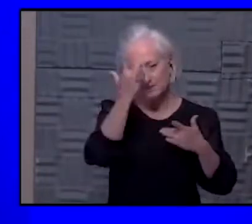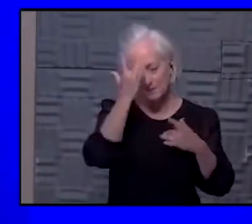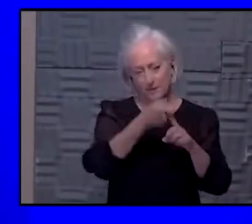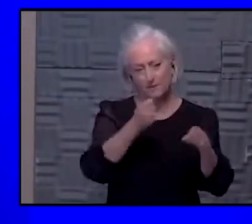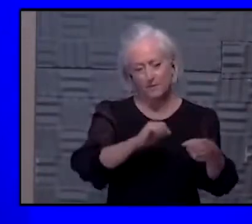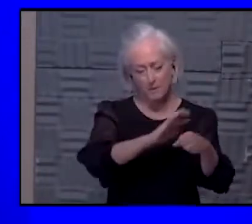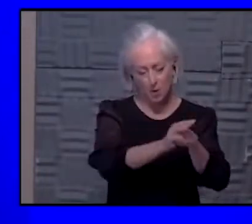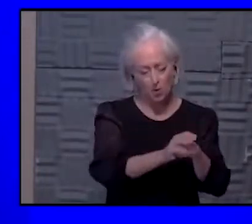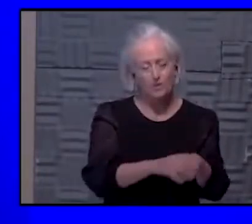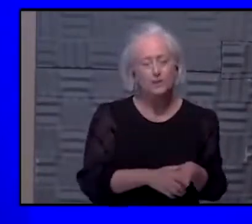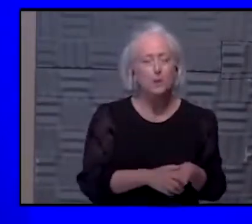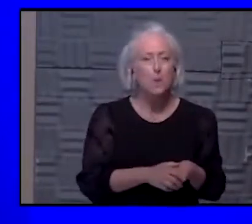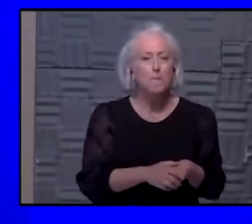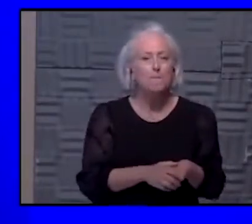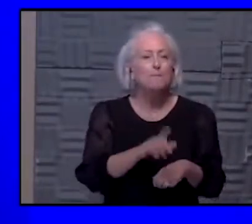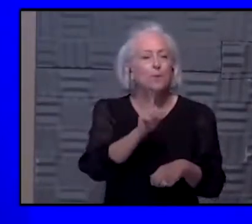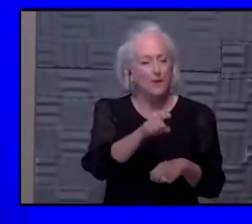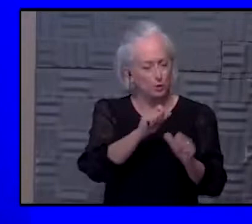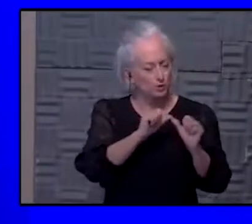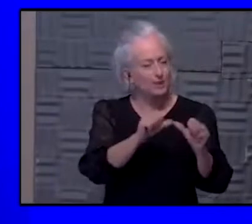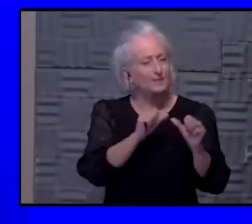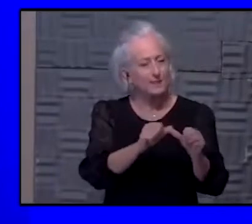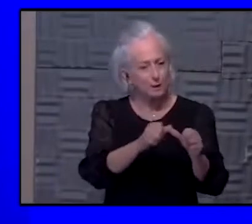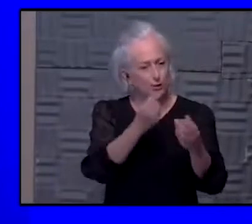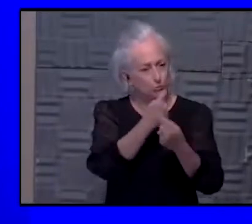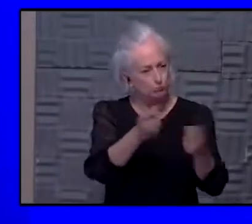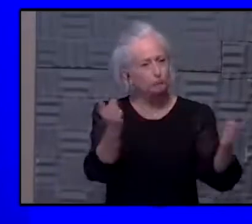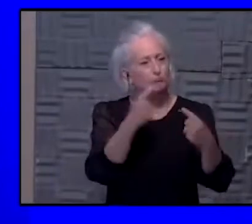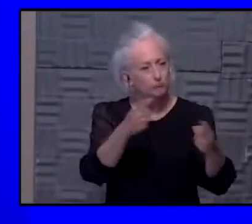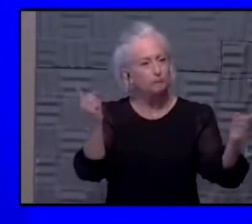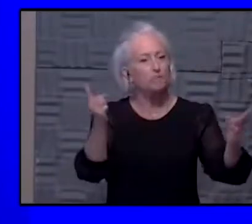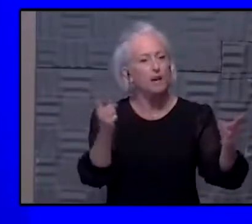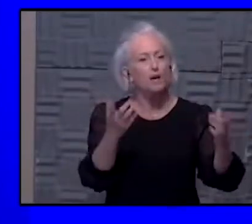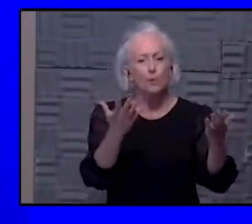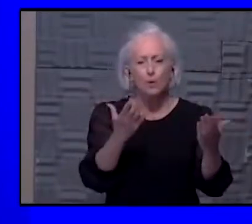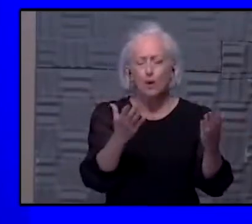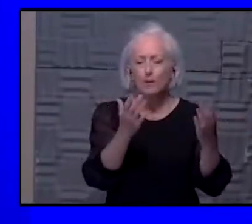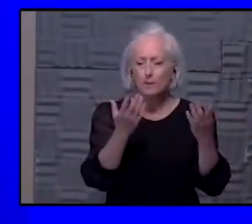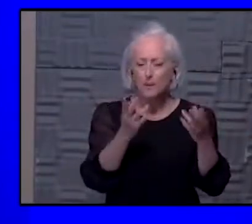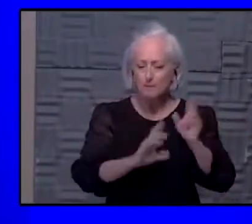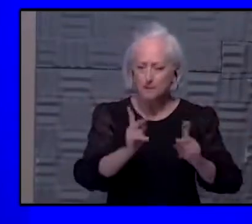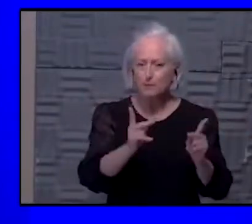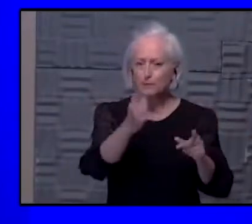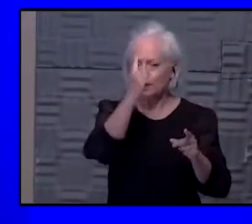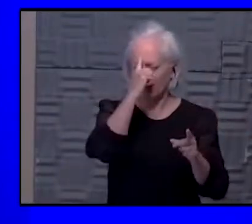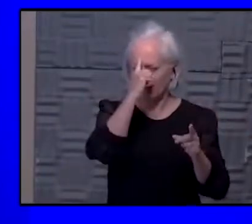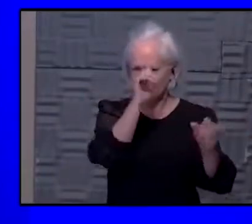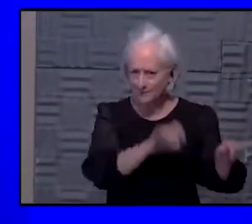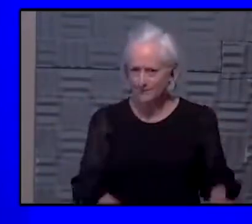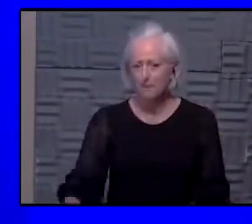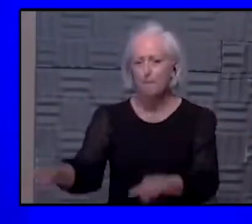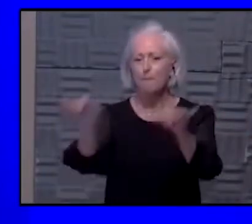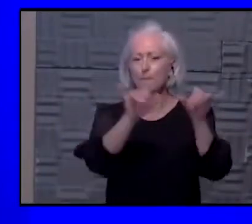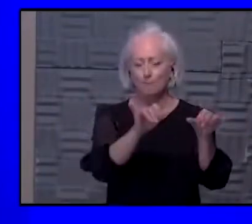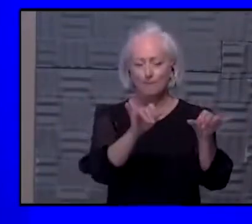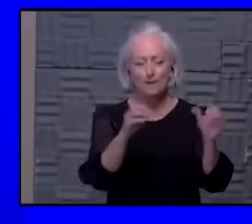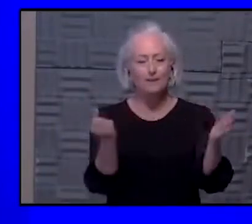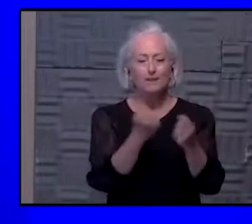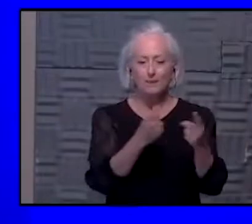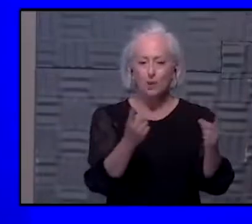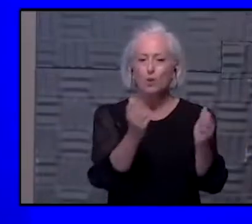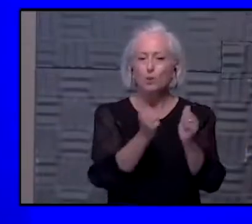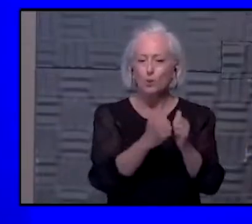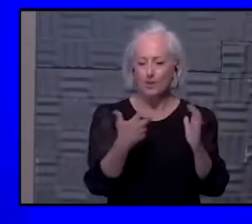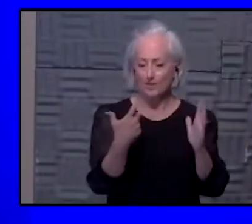So I think we just have to continue to give that message and really want consistent thinking and everybody who is vaccine hesitant to